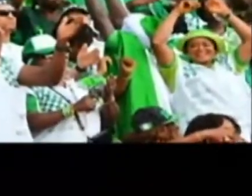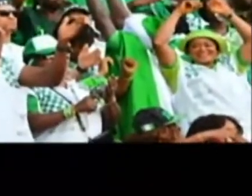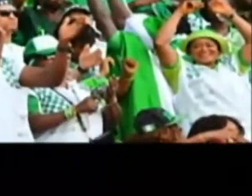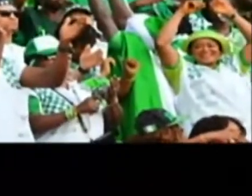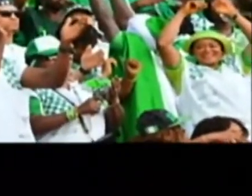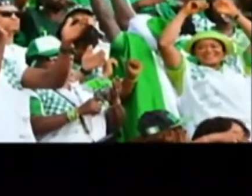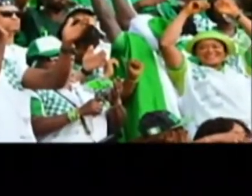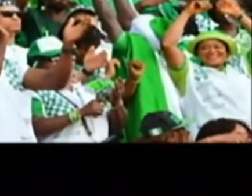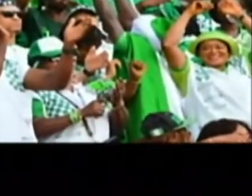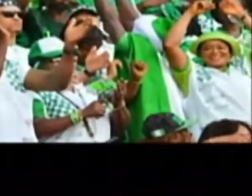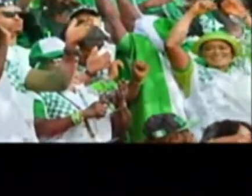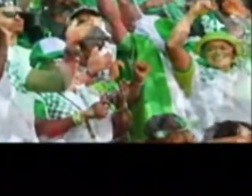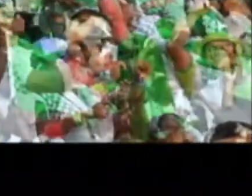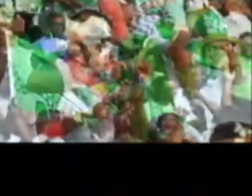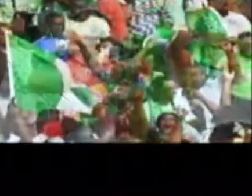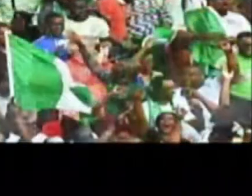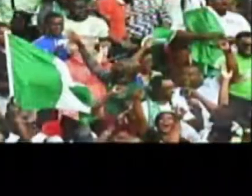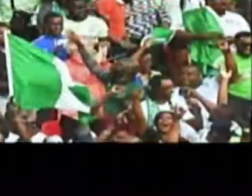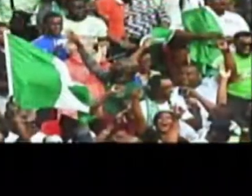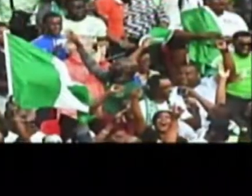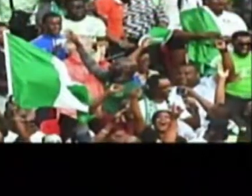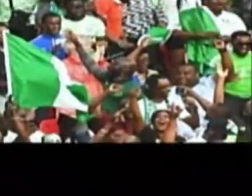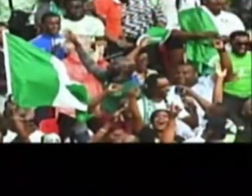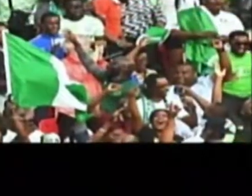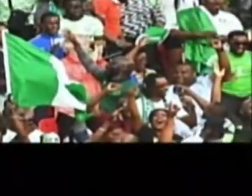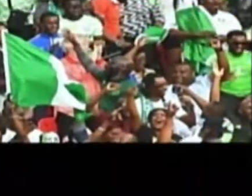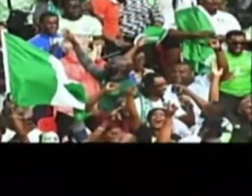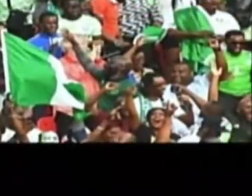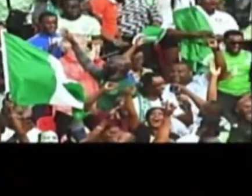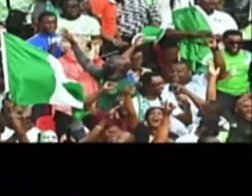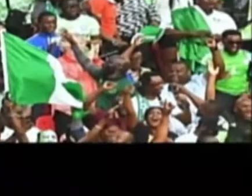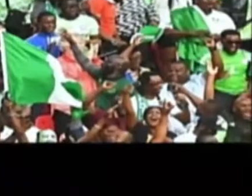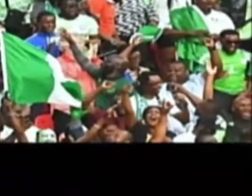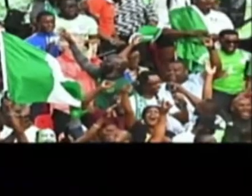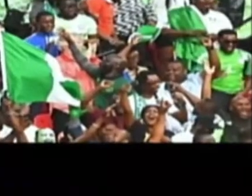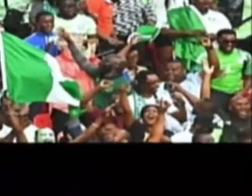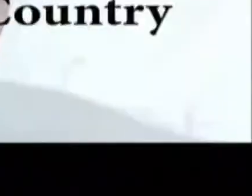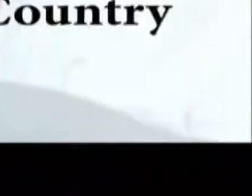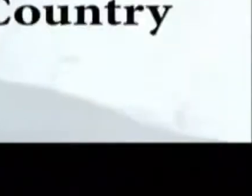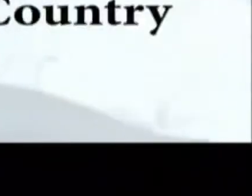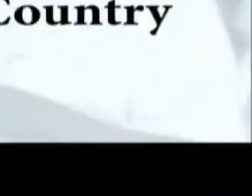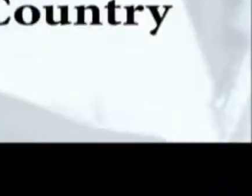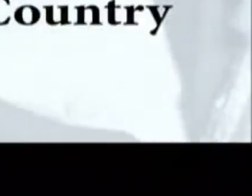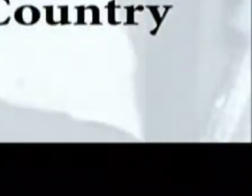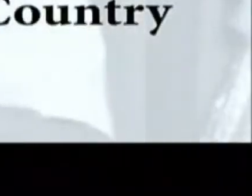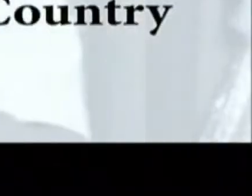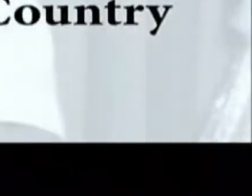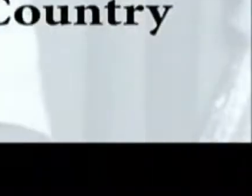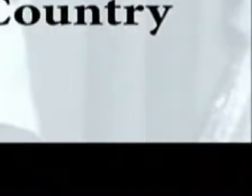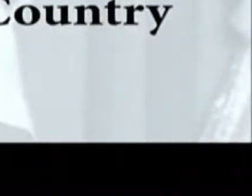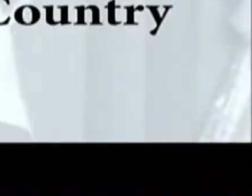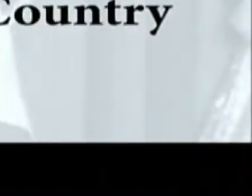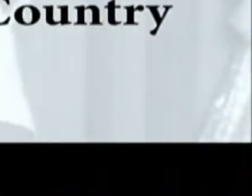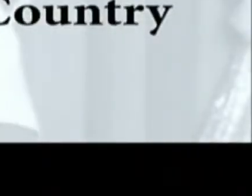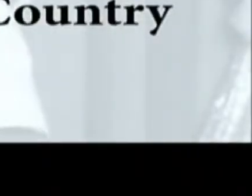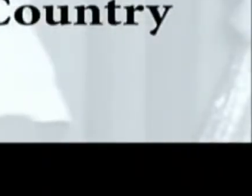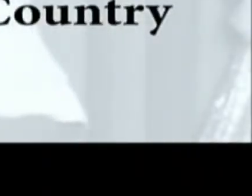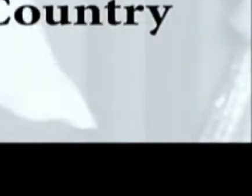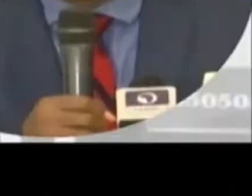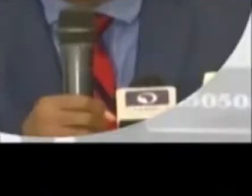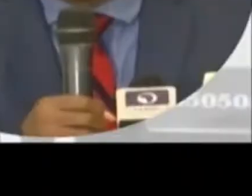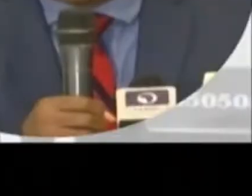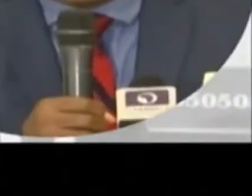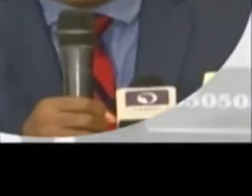to this stage we have lived in harmony because we believe in the unity of this content